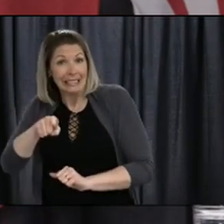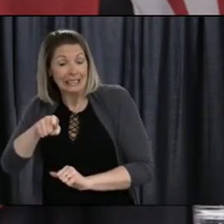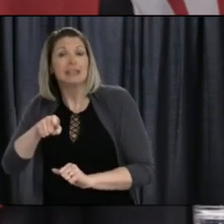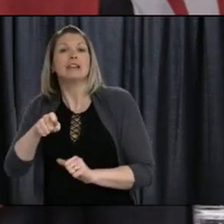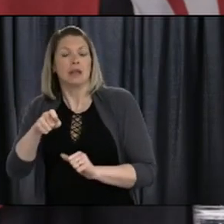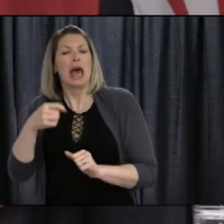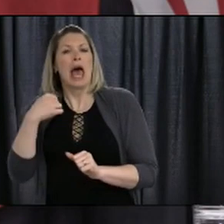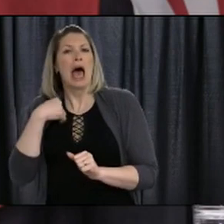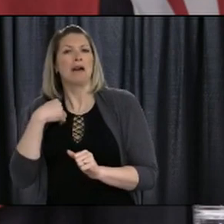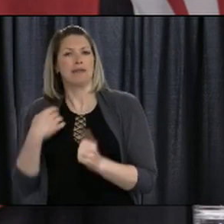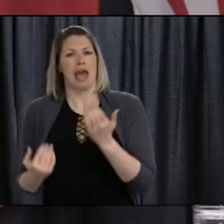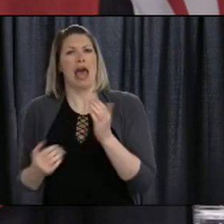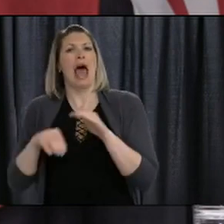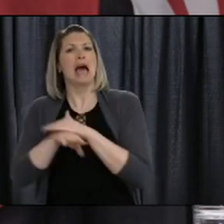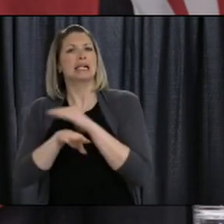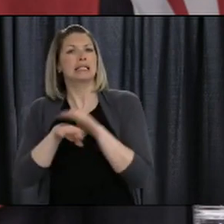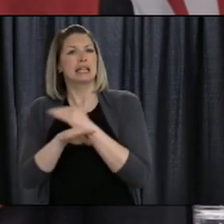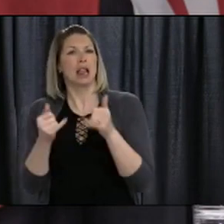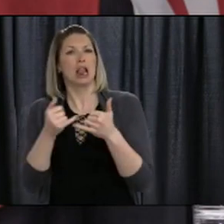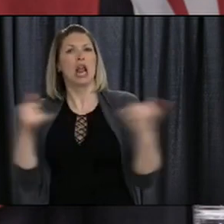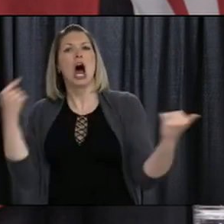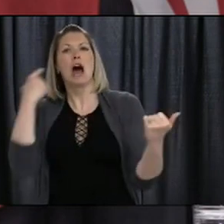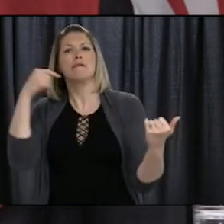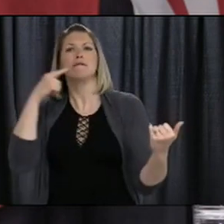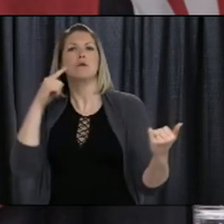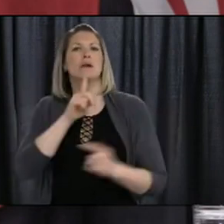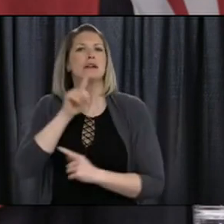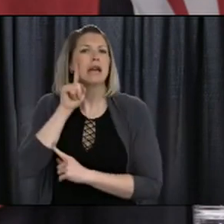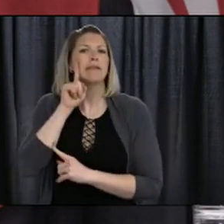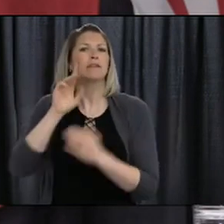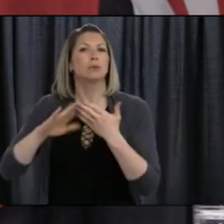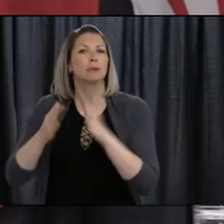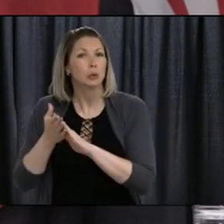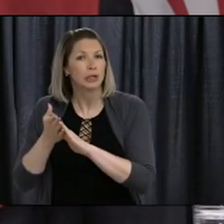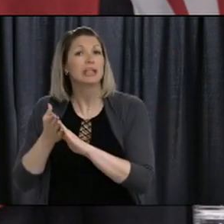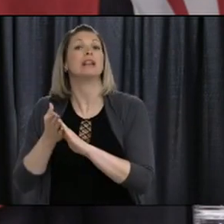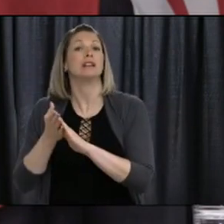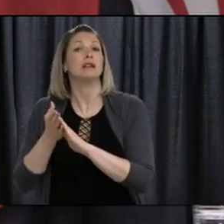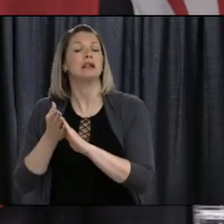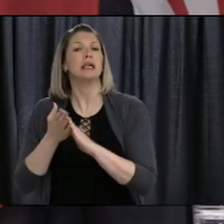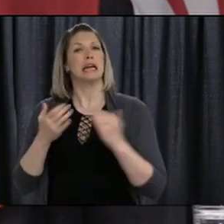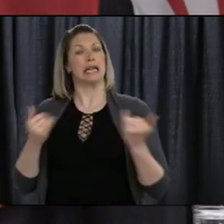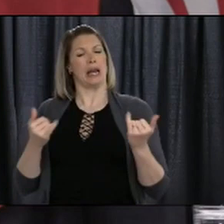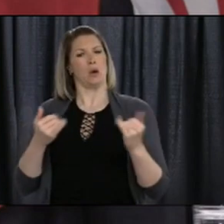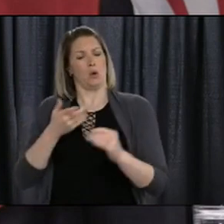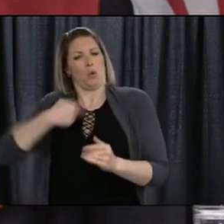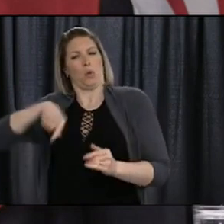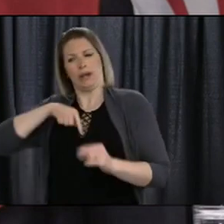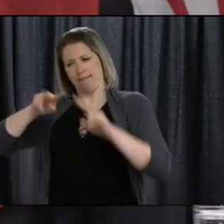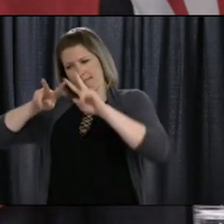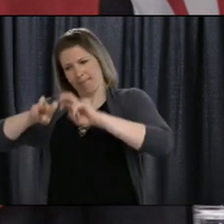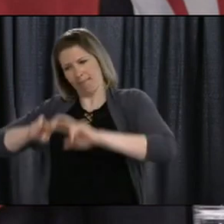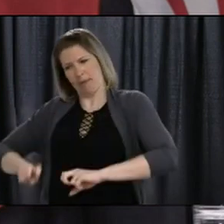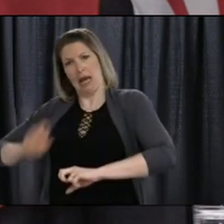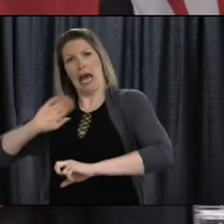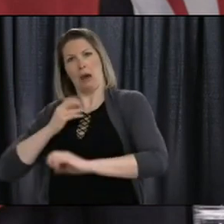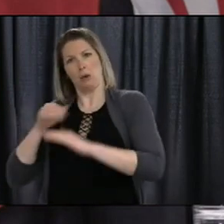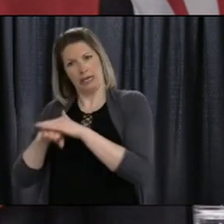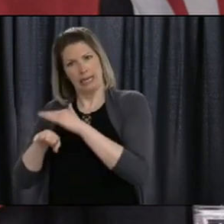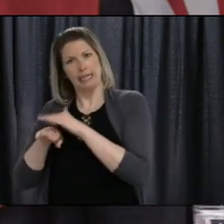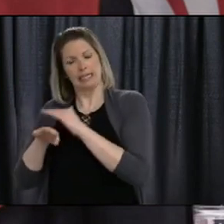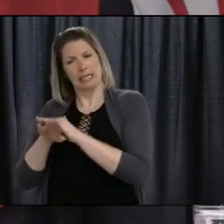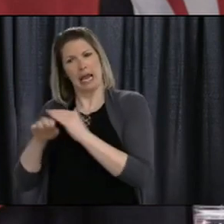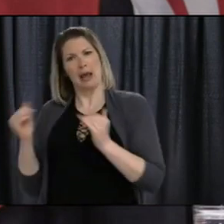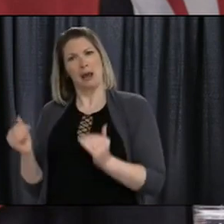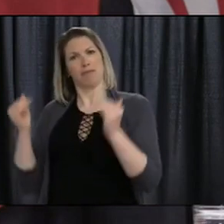solutions to improve access to health services for the deaf and hard of hearing communities. So, starting today,